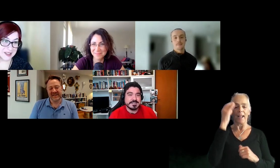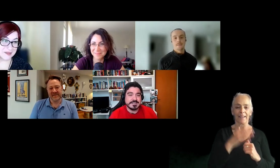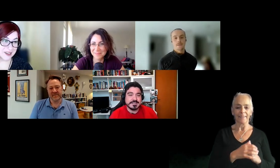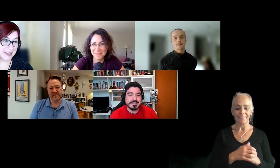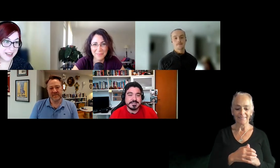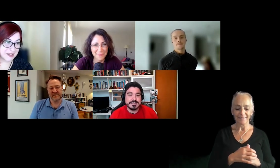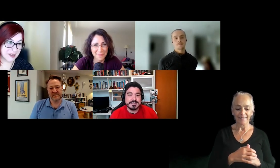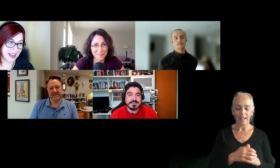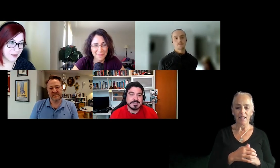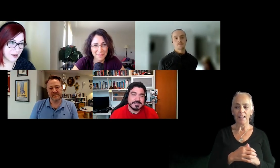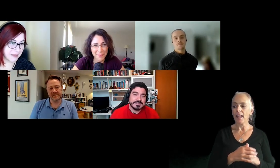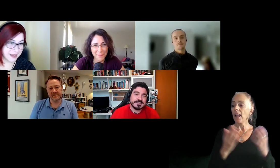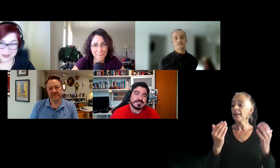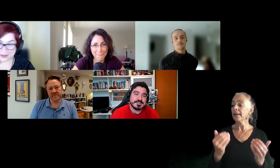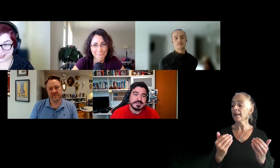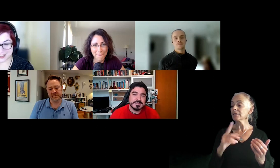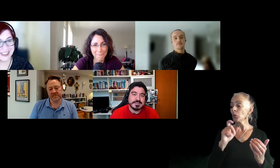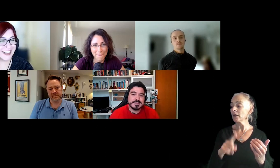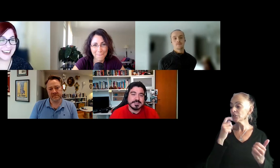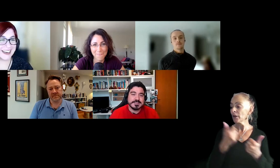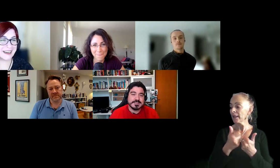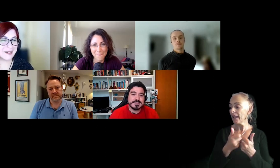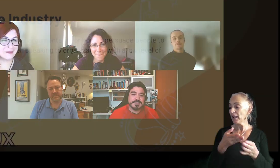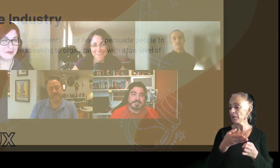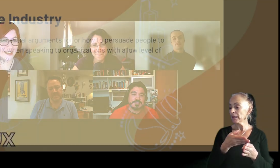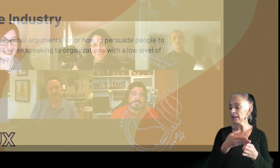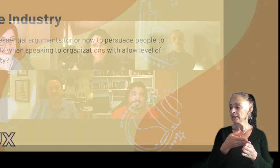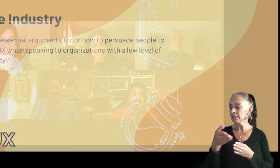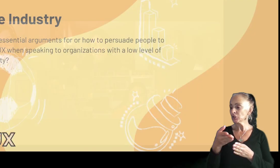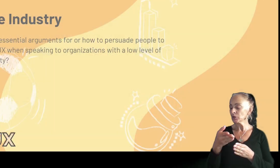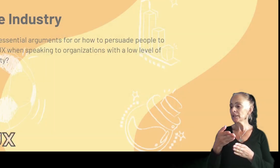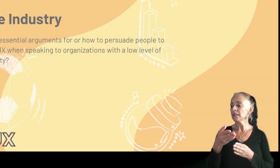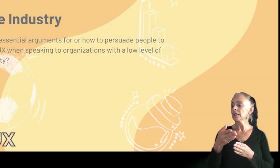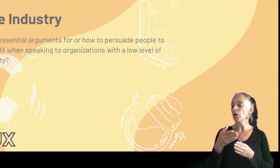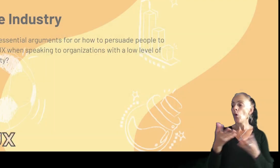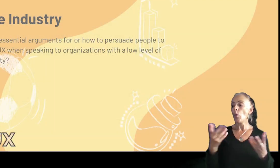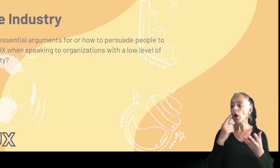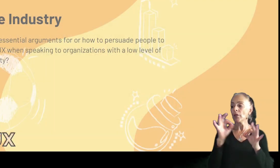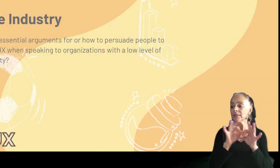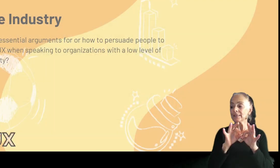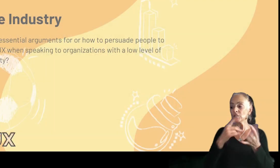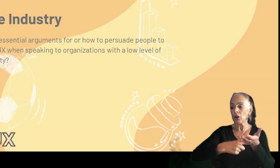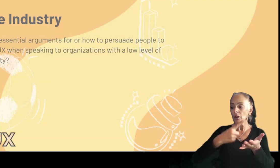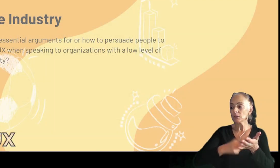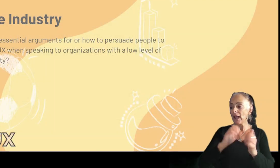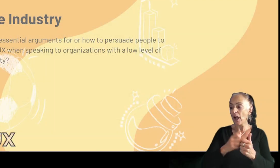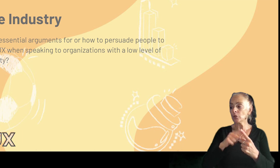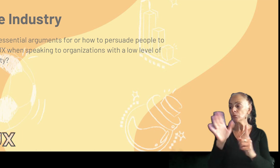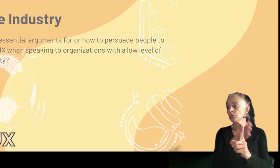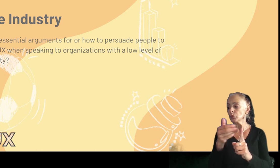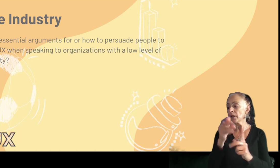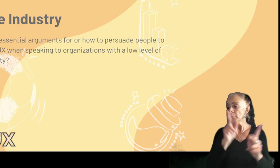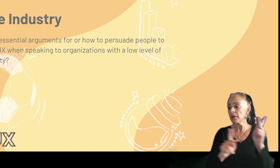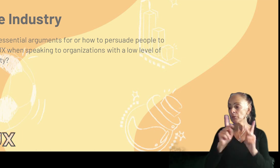the next question for gaming industry, and we're about to finish, uh, what is the essential arguments for how to persuade people to